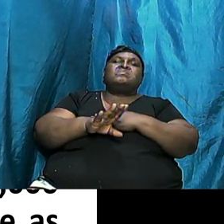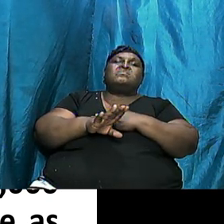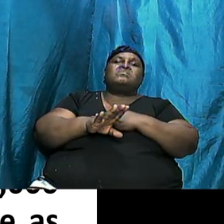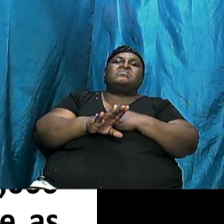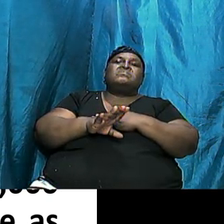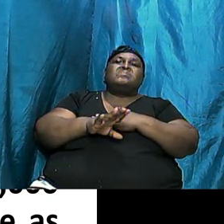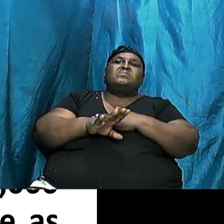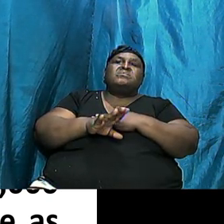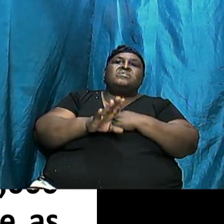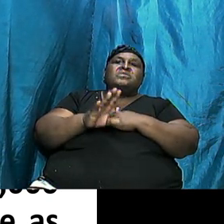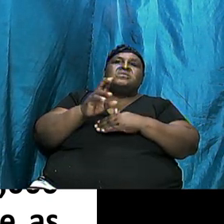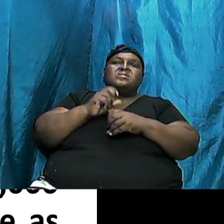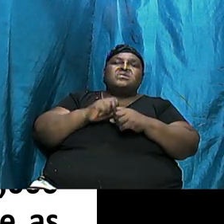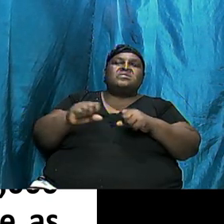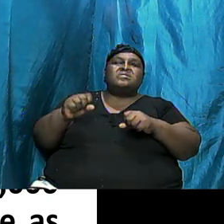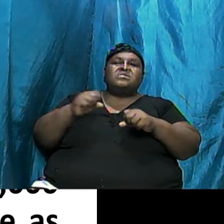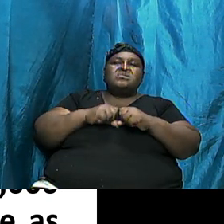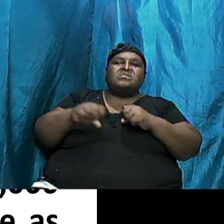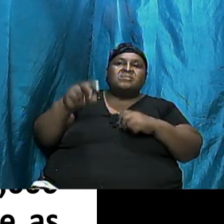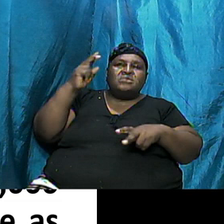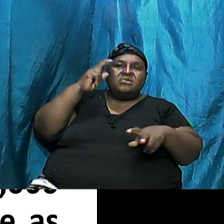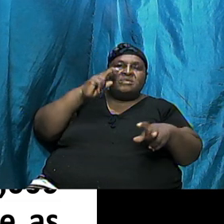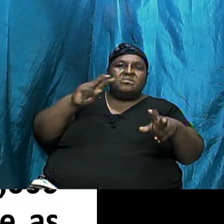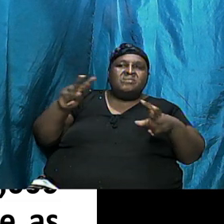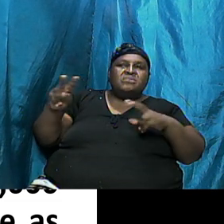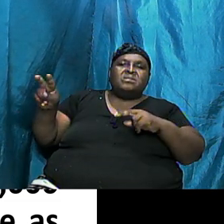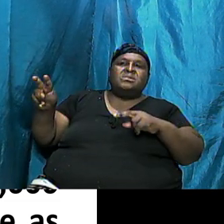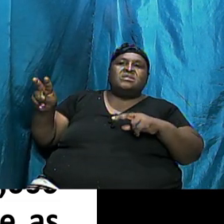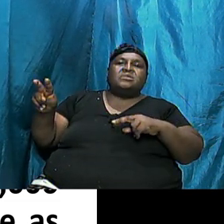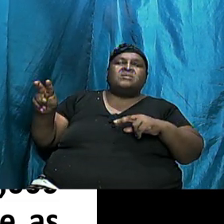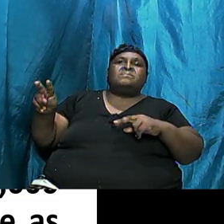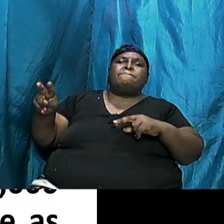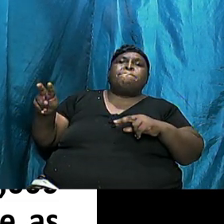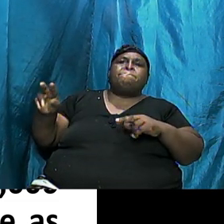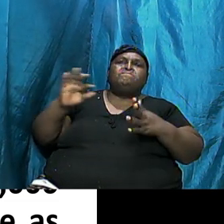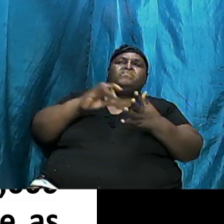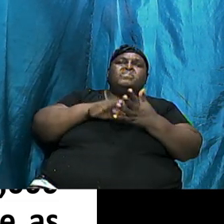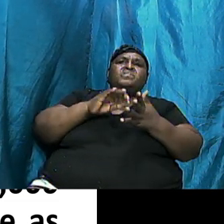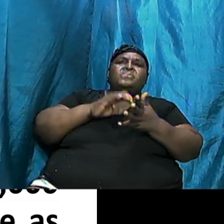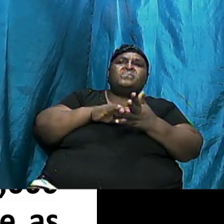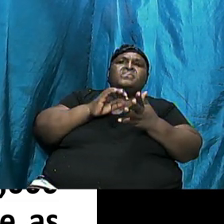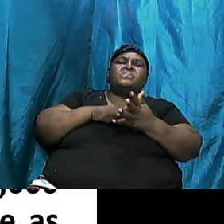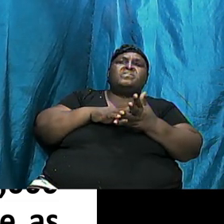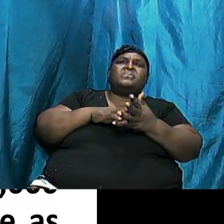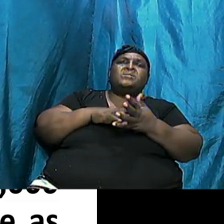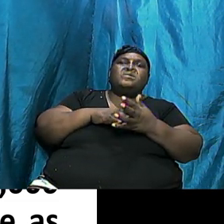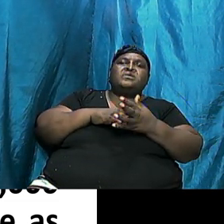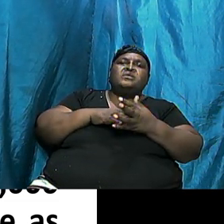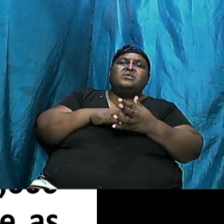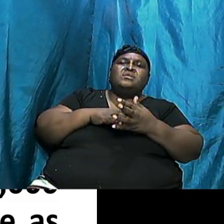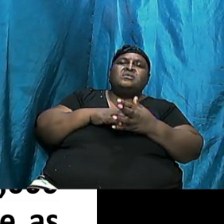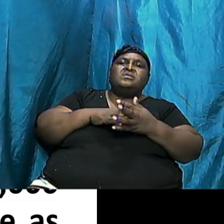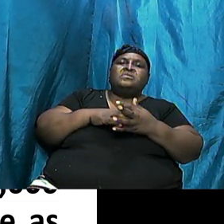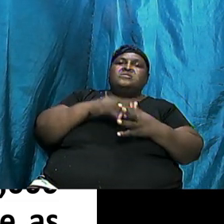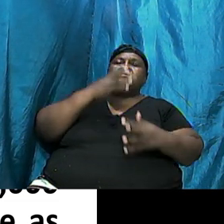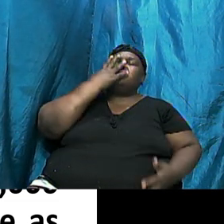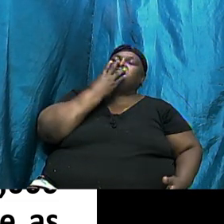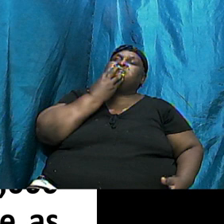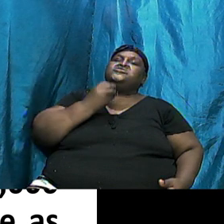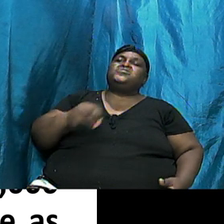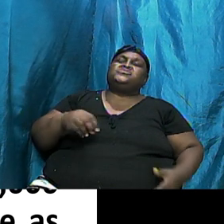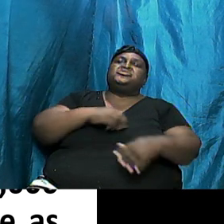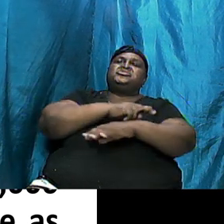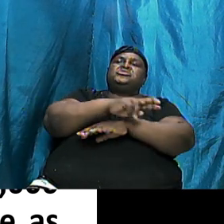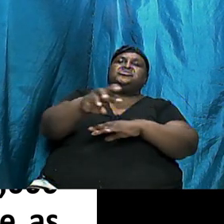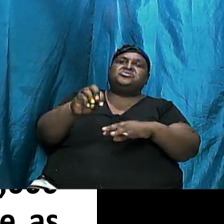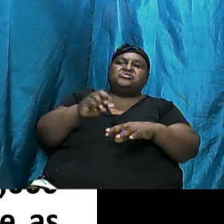Patriarchs We Are Now Into Looking At The Jewish Nation The Father Of The Jewish Nation And